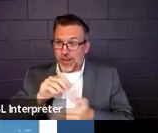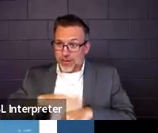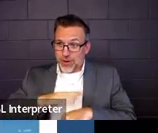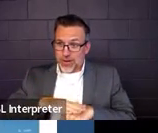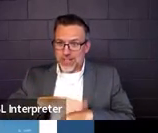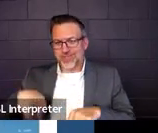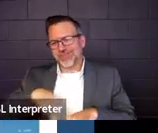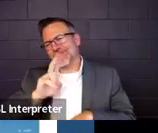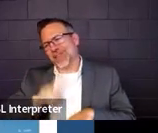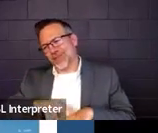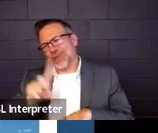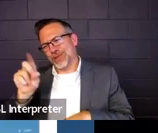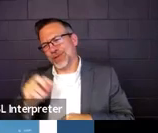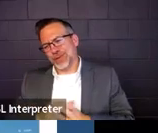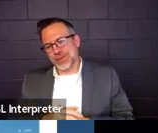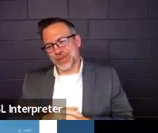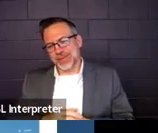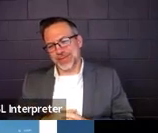you do.